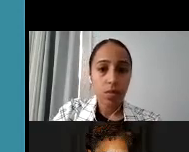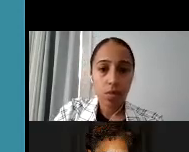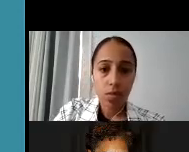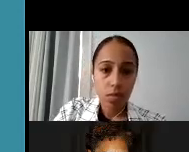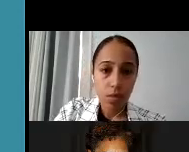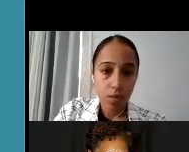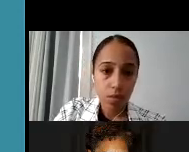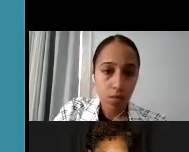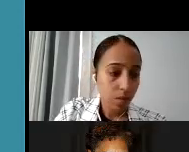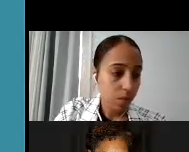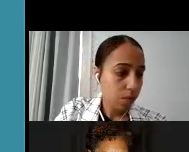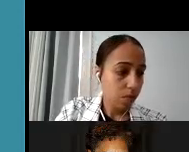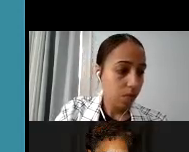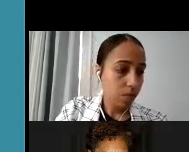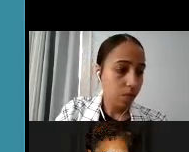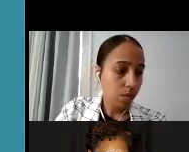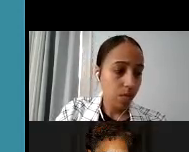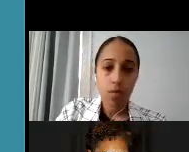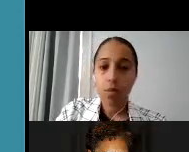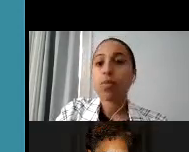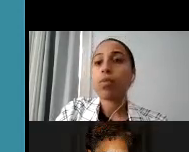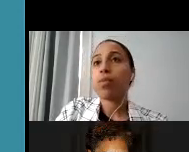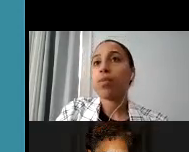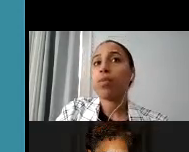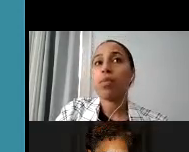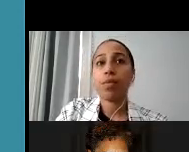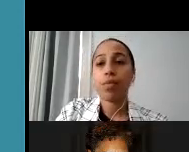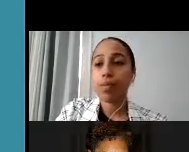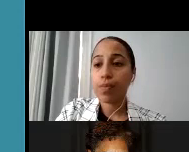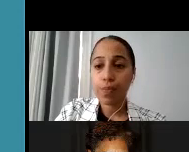know if I've missed anything here. Next slide please, Val.